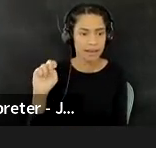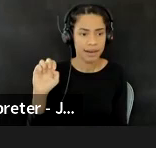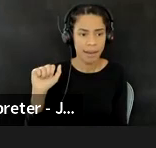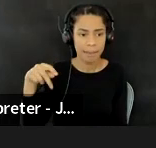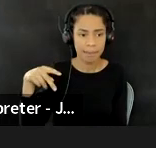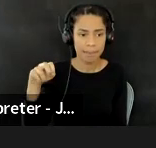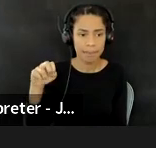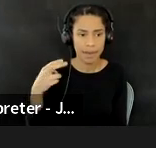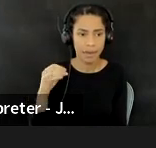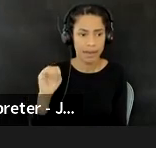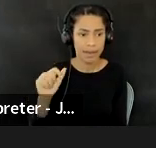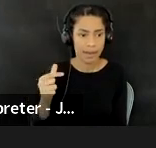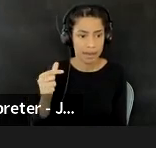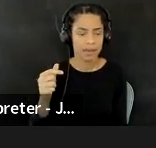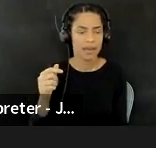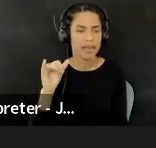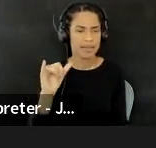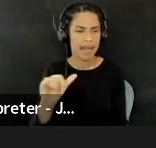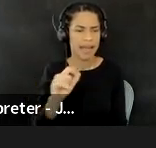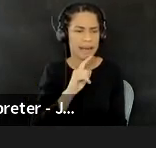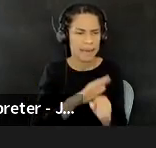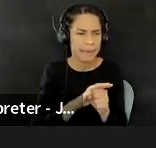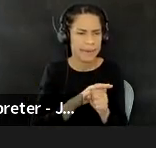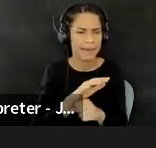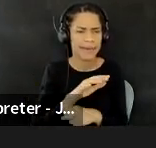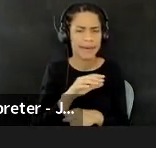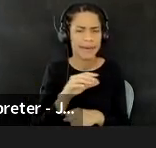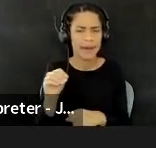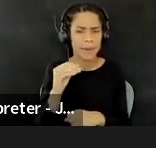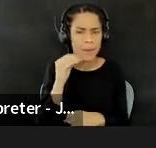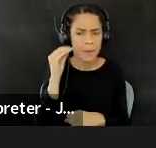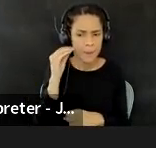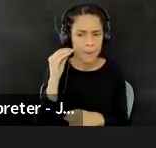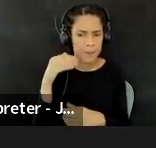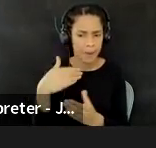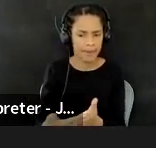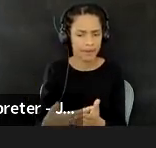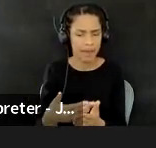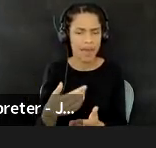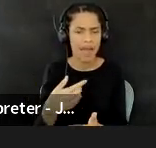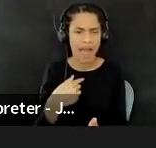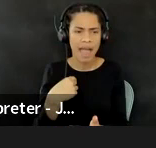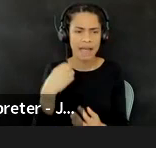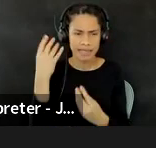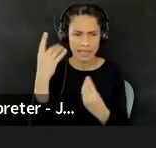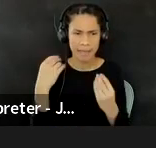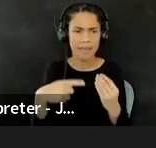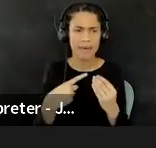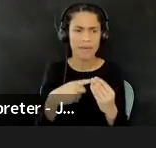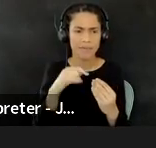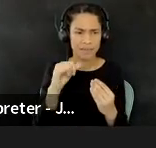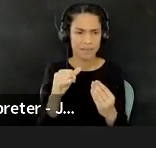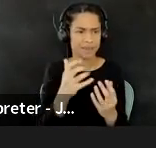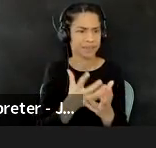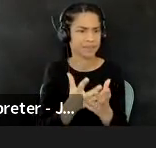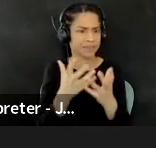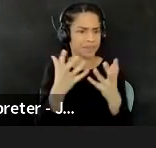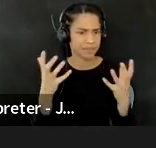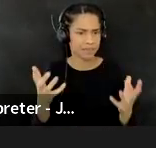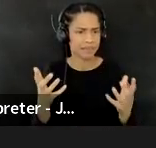and that homecoming, it's, um, it's certainly something that I'm, I'm thinking about a lot with, um, folks from, um,